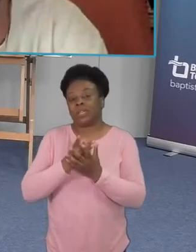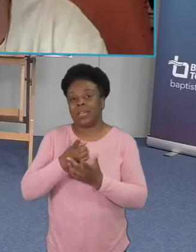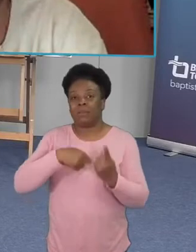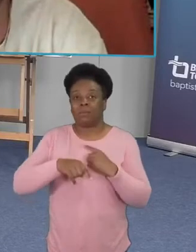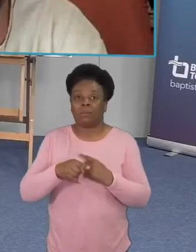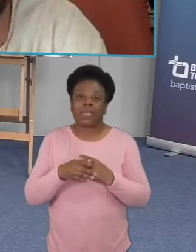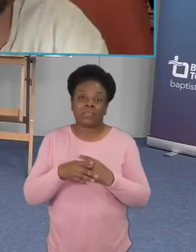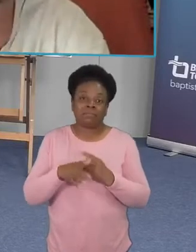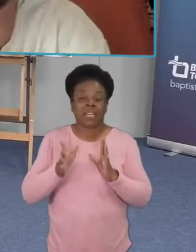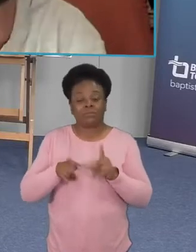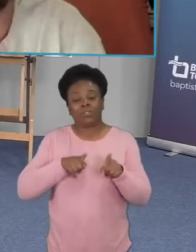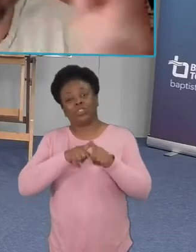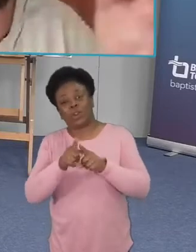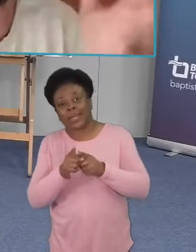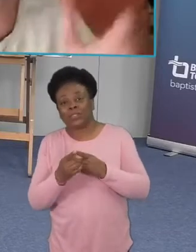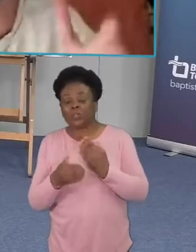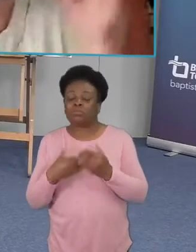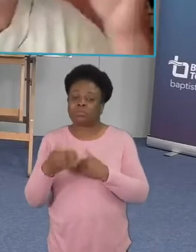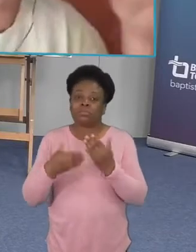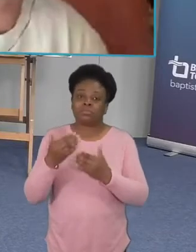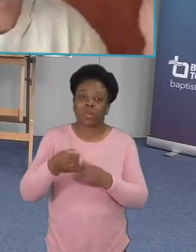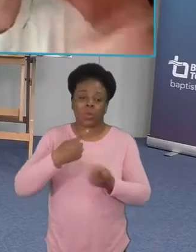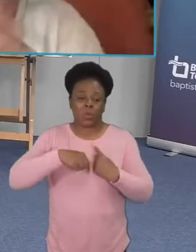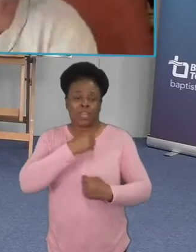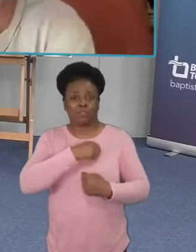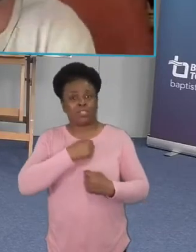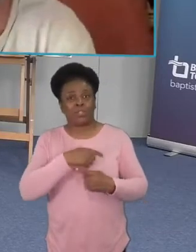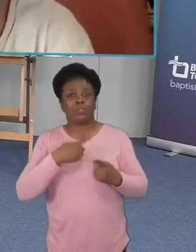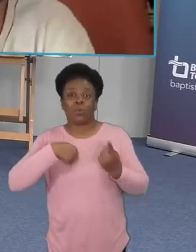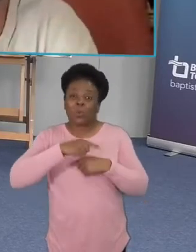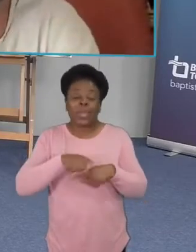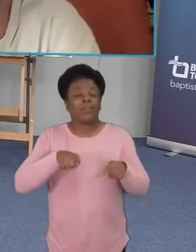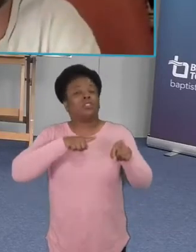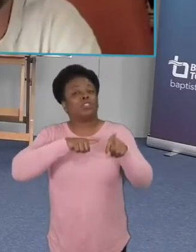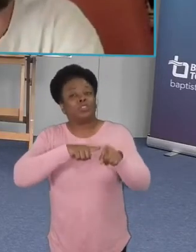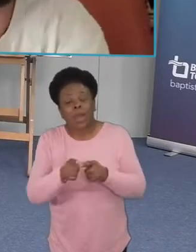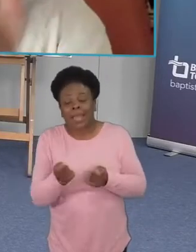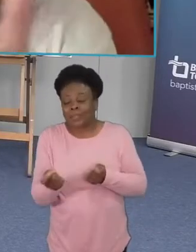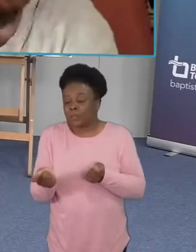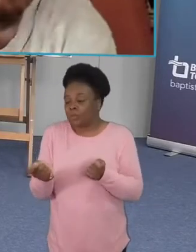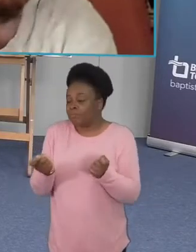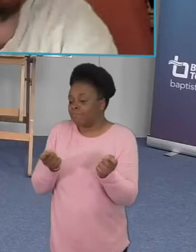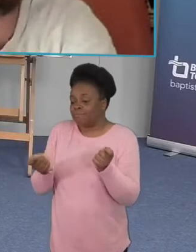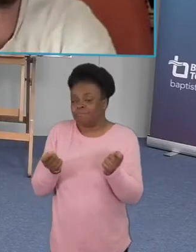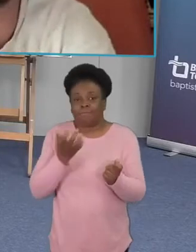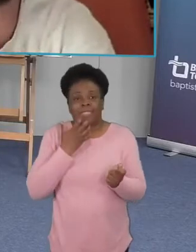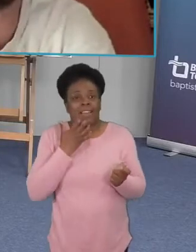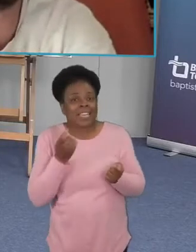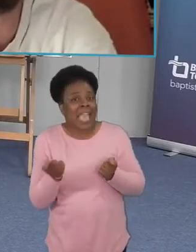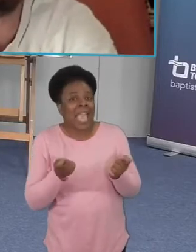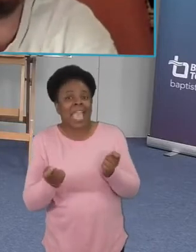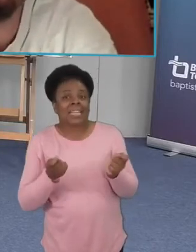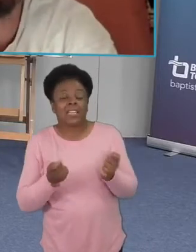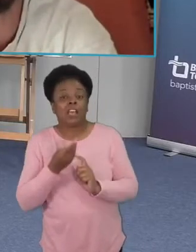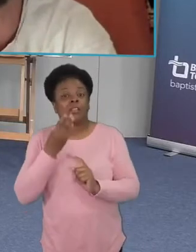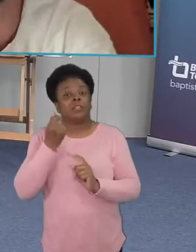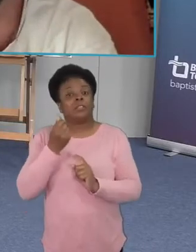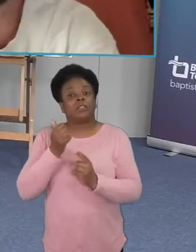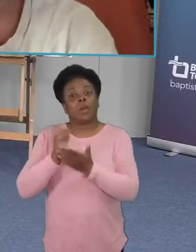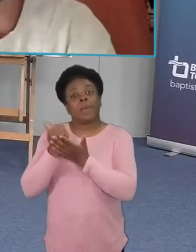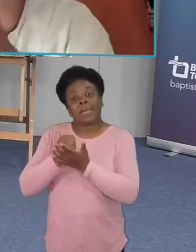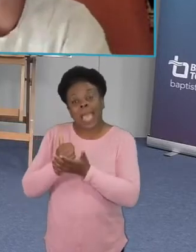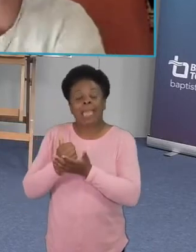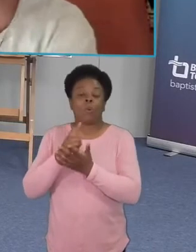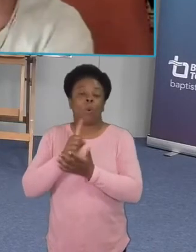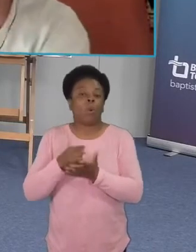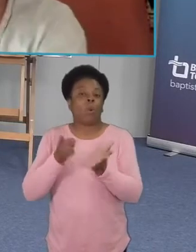difficult so in red letter christians we're trying to hold that tension and we have people that are ordained as gay folks or lgbtq folks